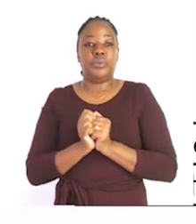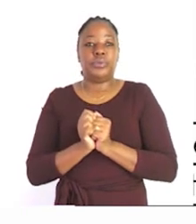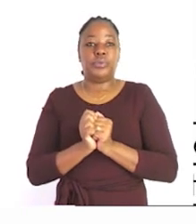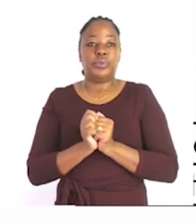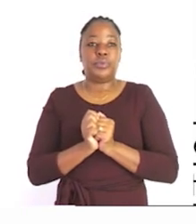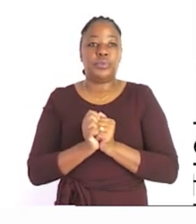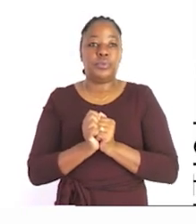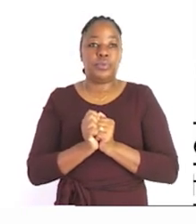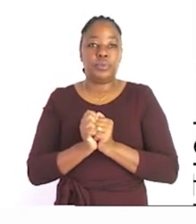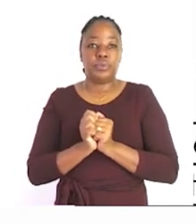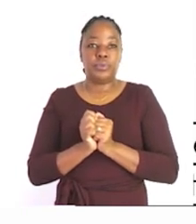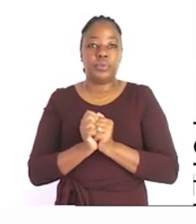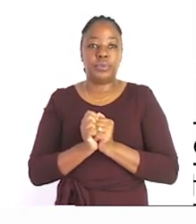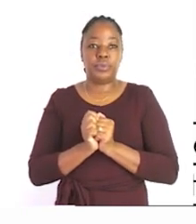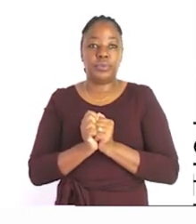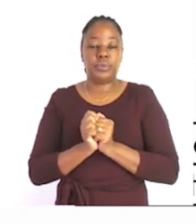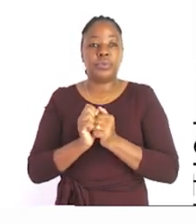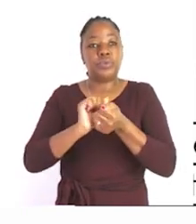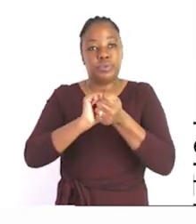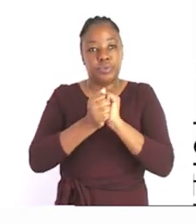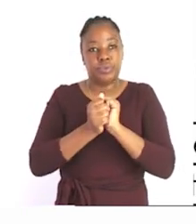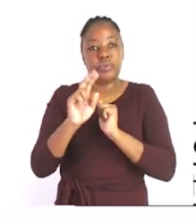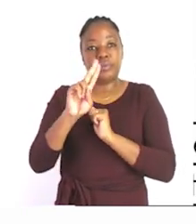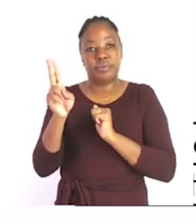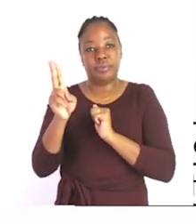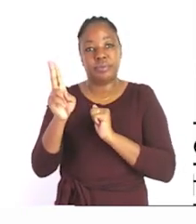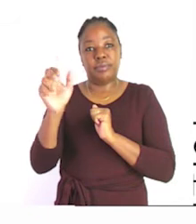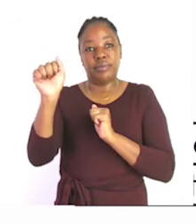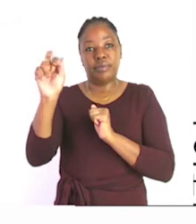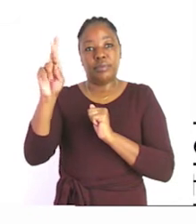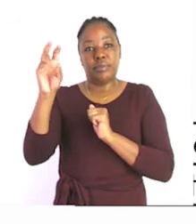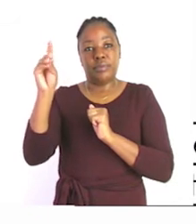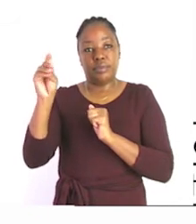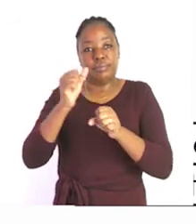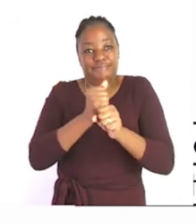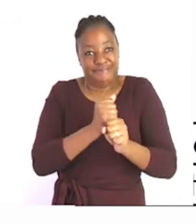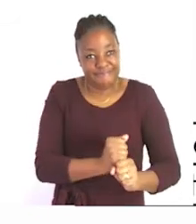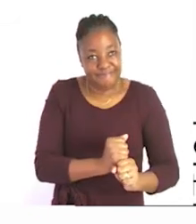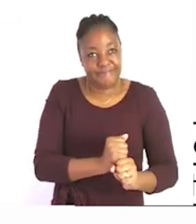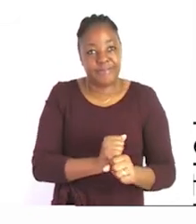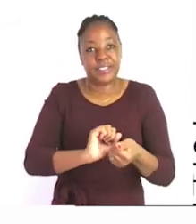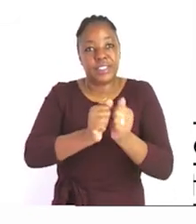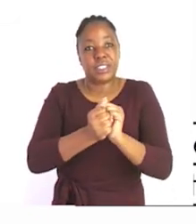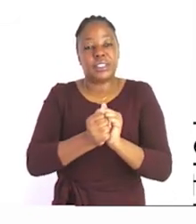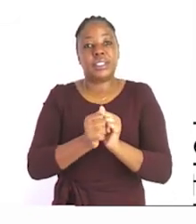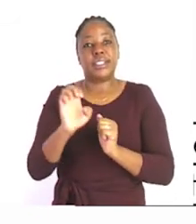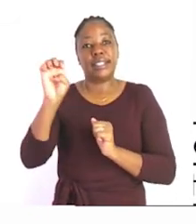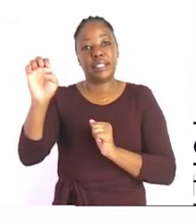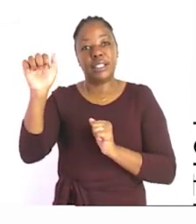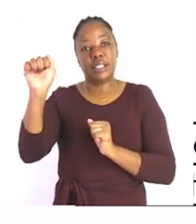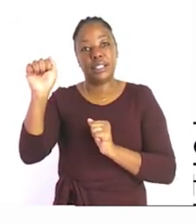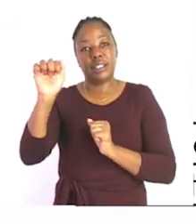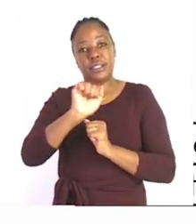write the word easy in the space provided i would like you to also cross out that word